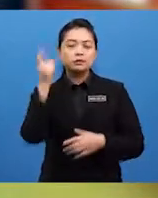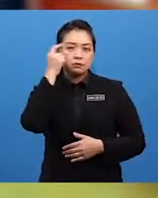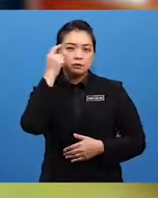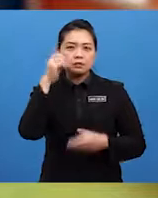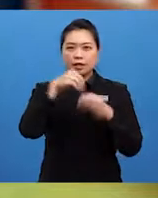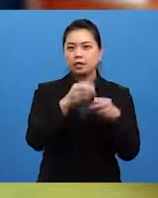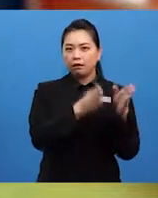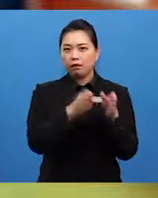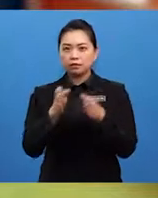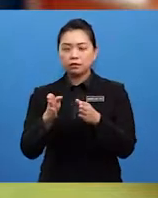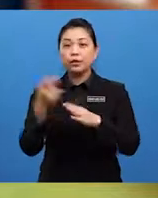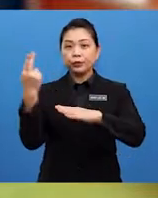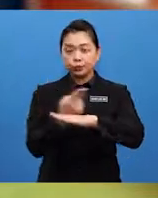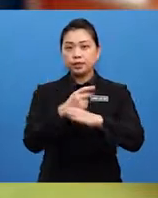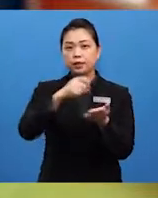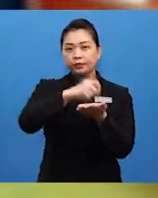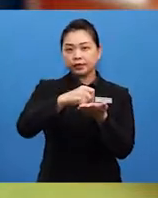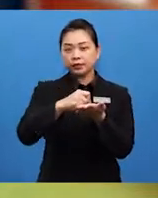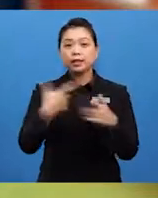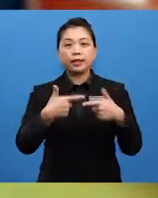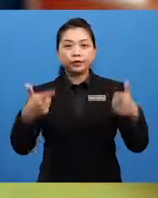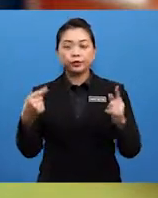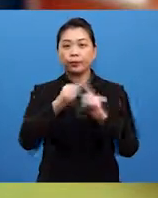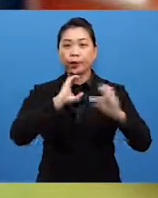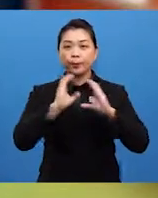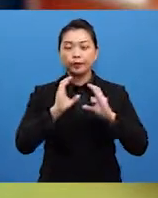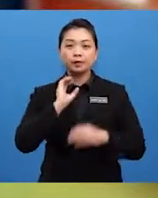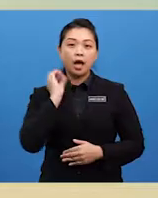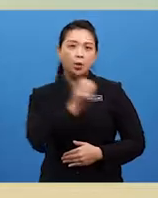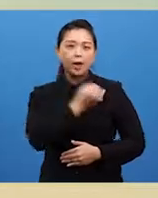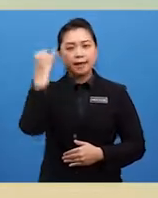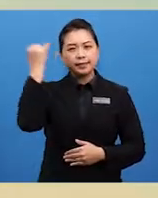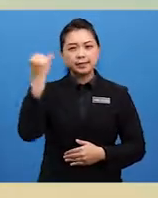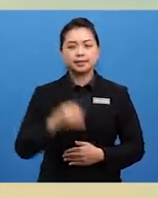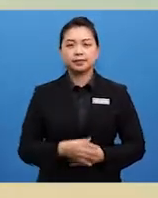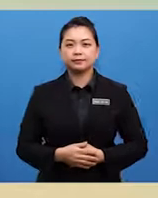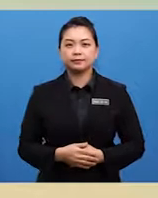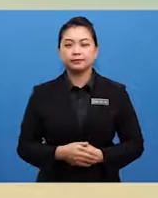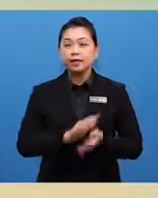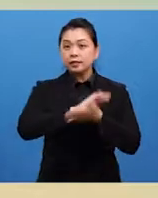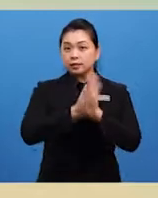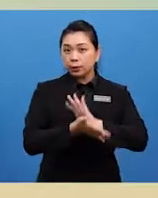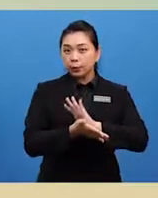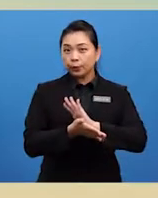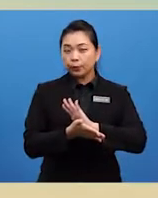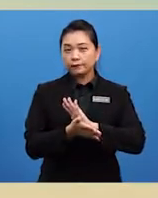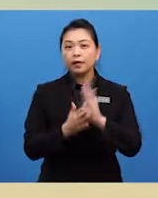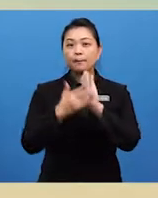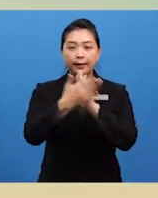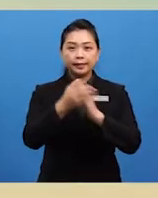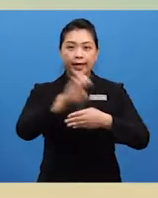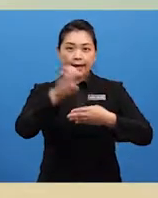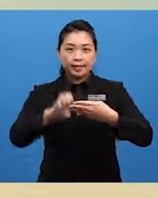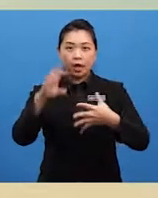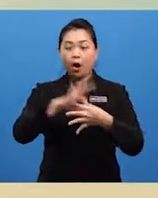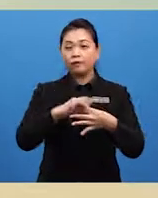and use written language to communicate our ideas. So, by the end of